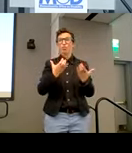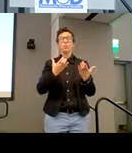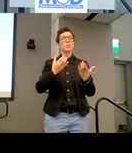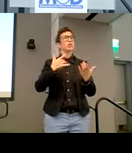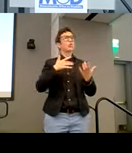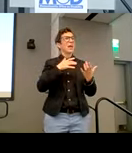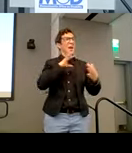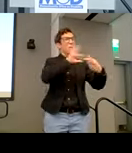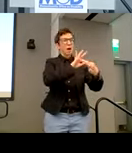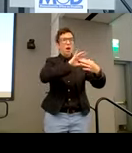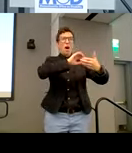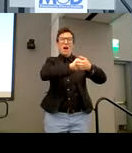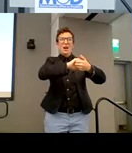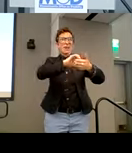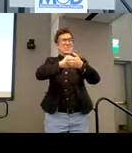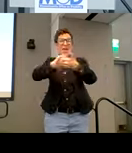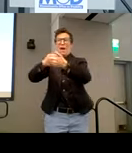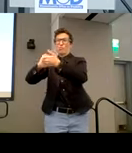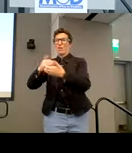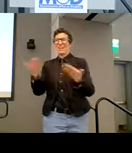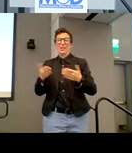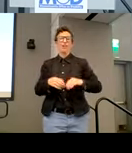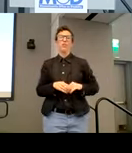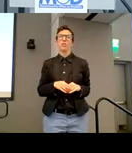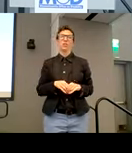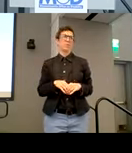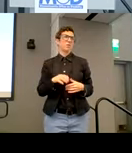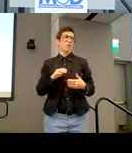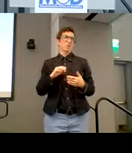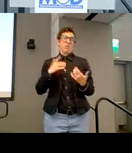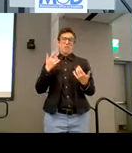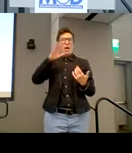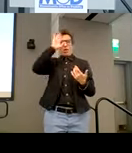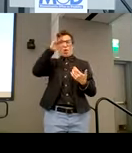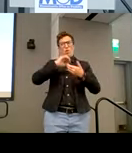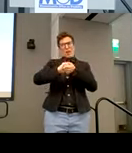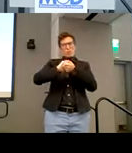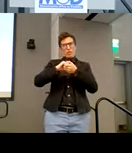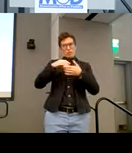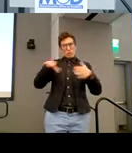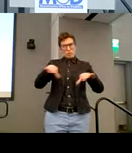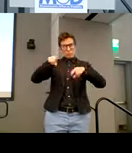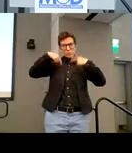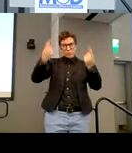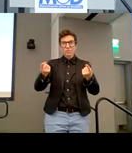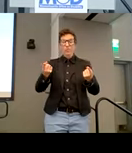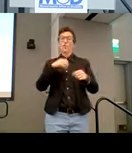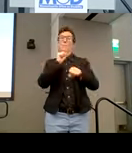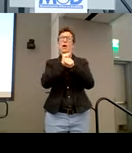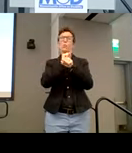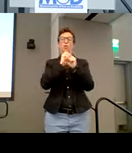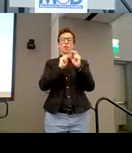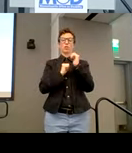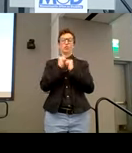So it was exciting to hear already in the remarks that the collaboration has gone on. And I know for my work in structure negotiation in Massachusetts,